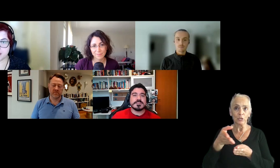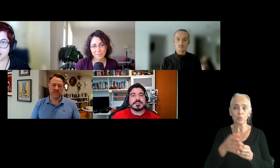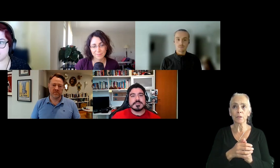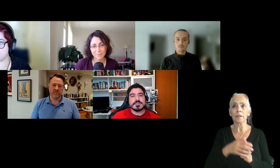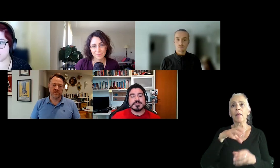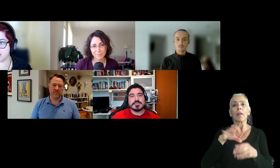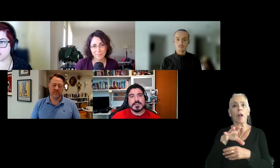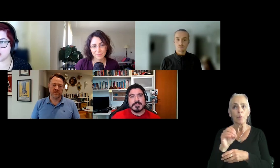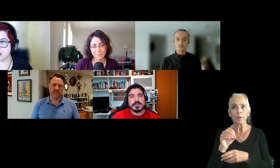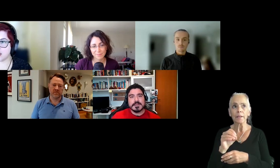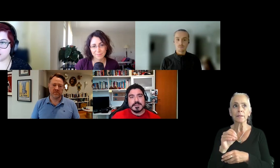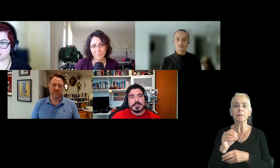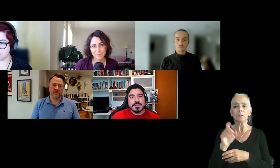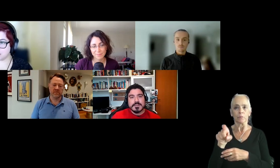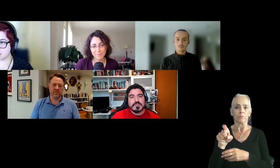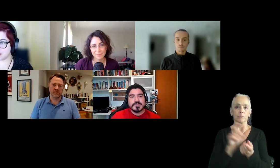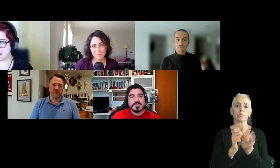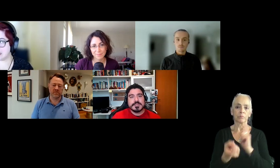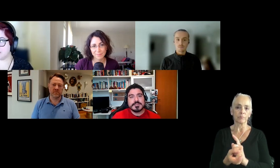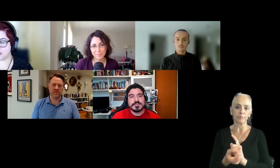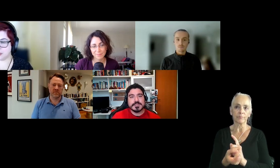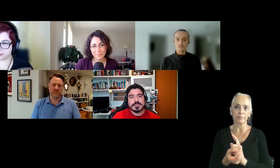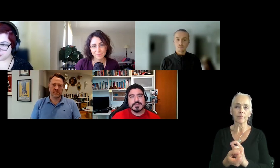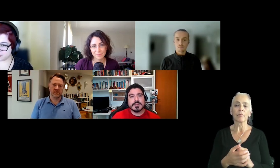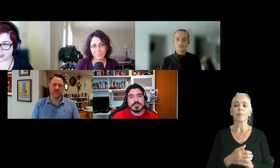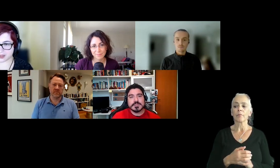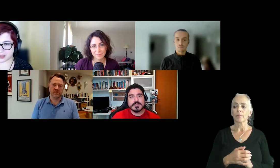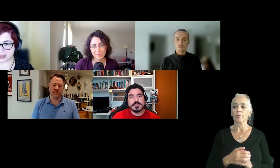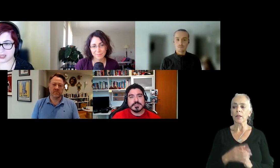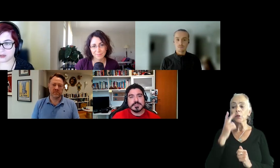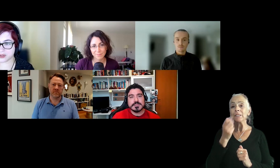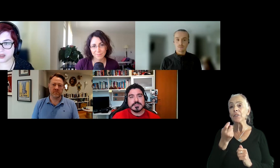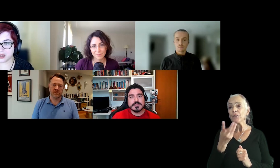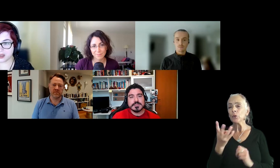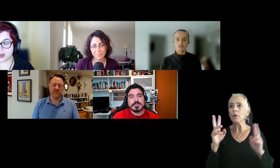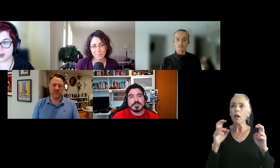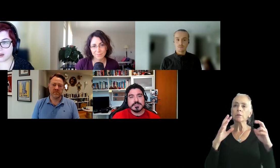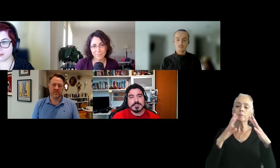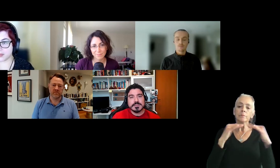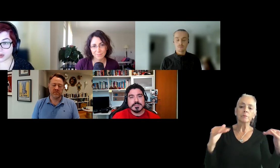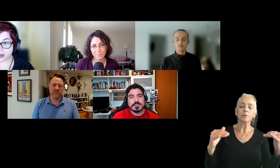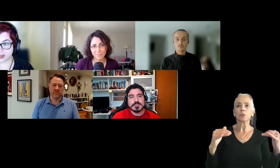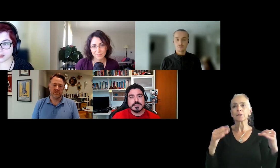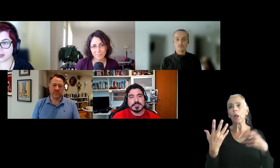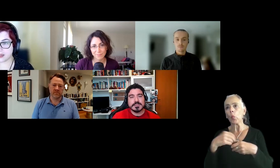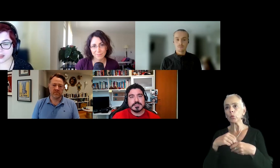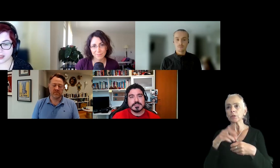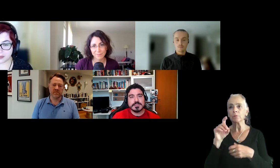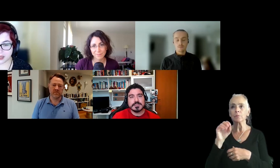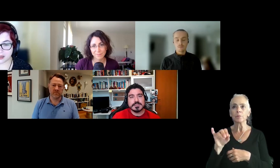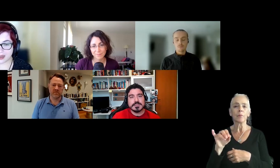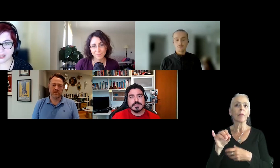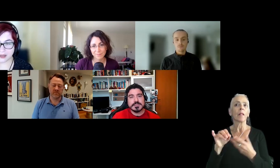the companies, this needs to change. And you do see a few like diversity and inclusion, um, departments, uh,